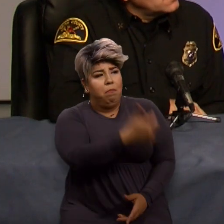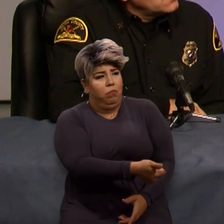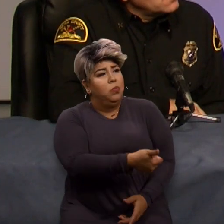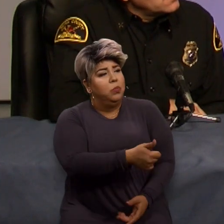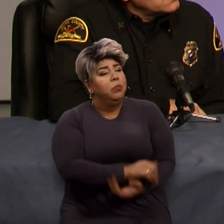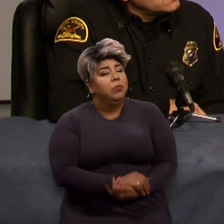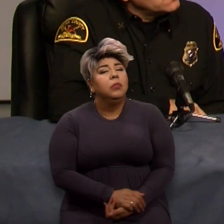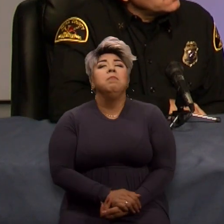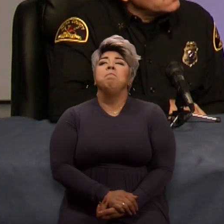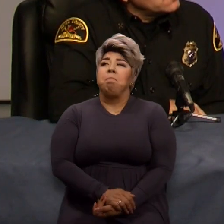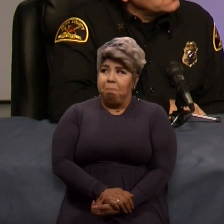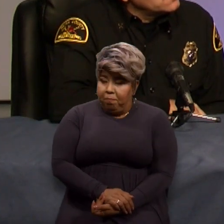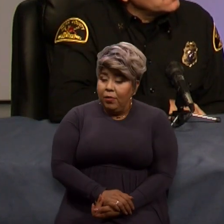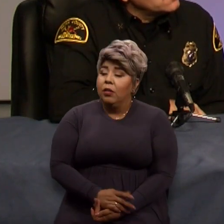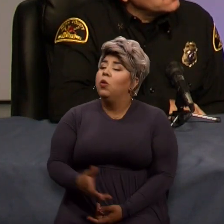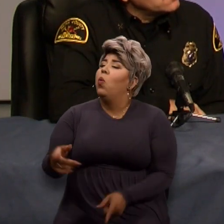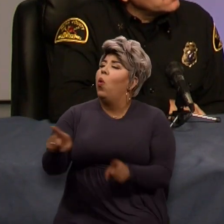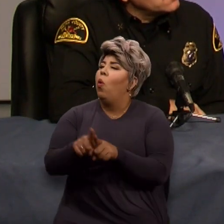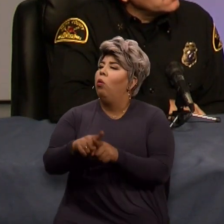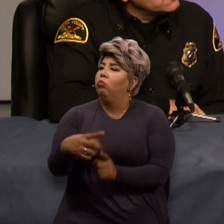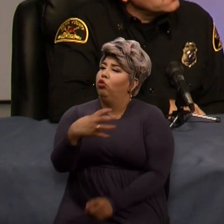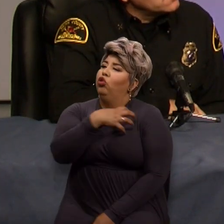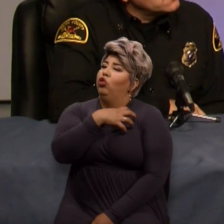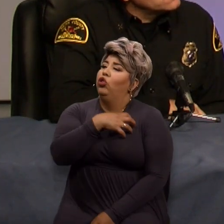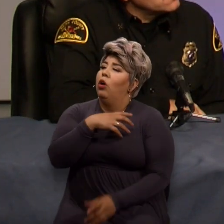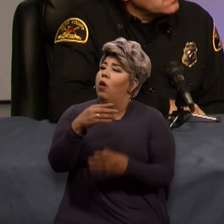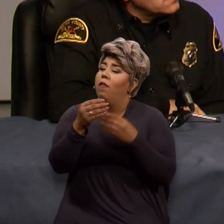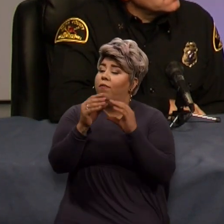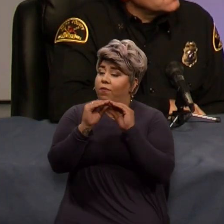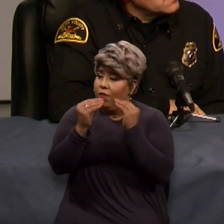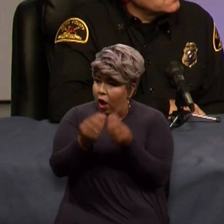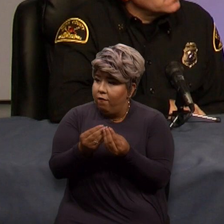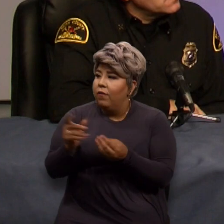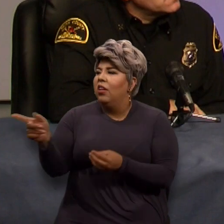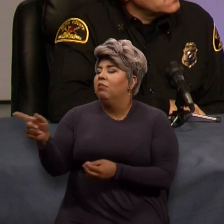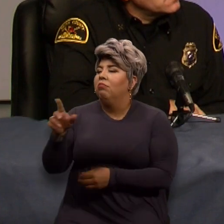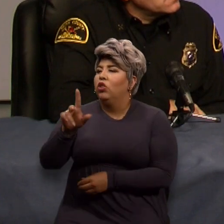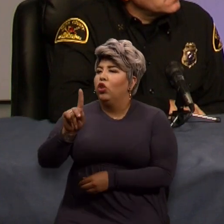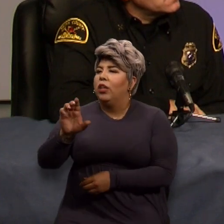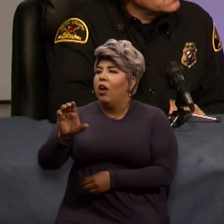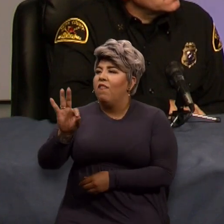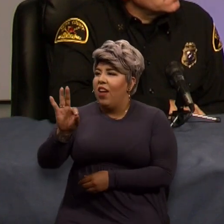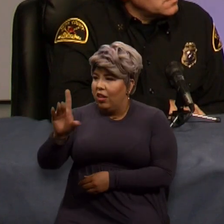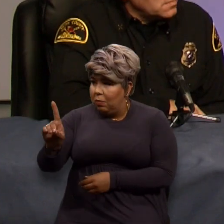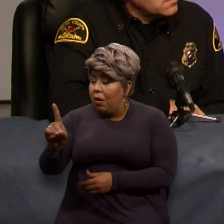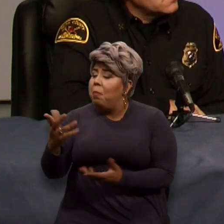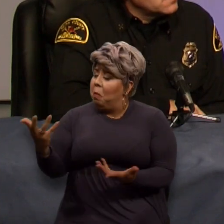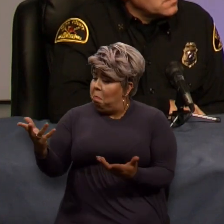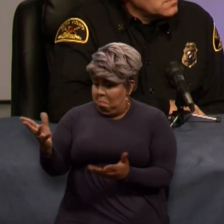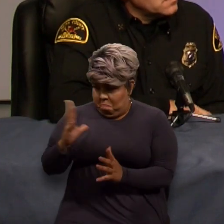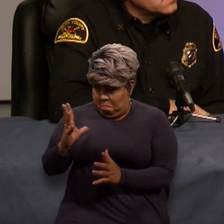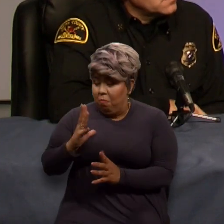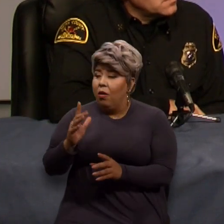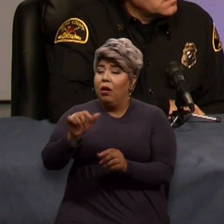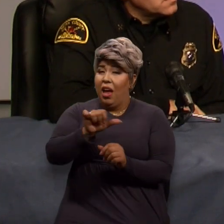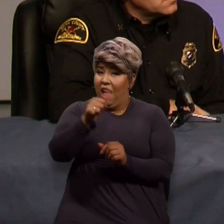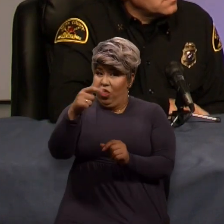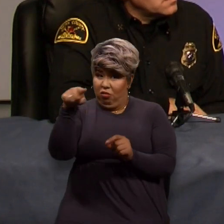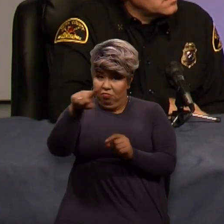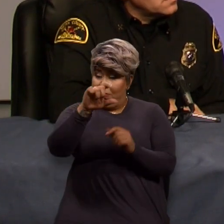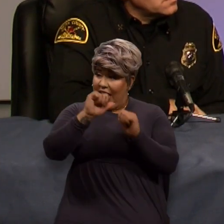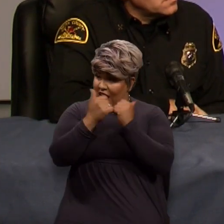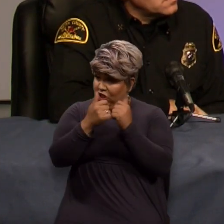Now we've got, of course, the sheriff's office and county fire department here. But do other agencies in the county